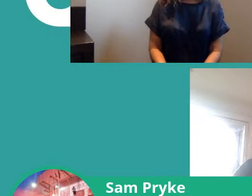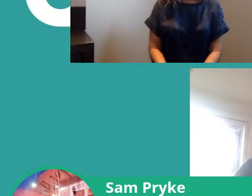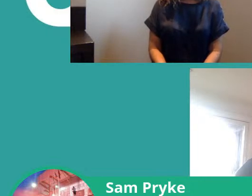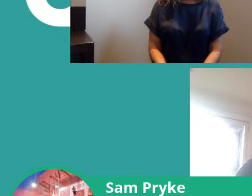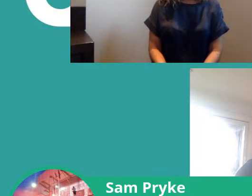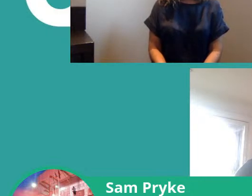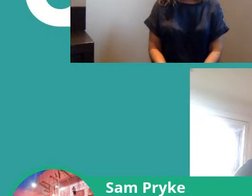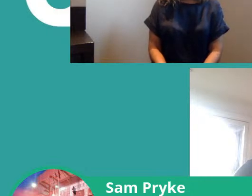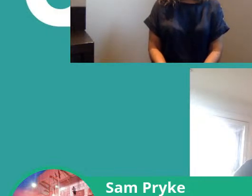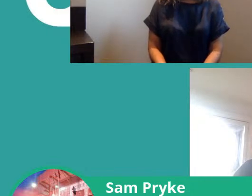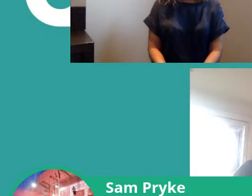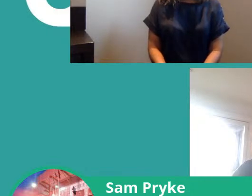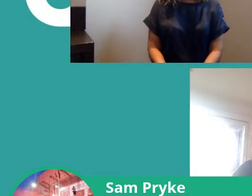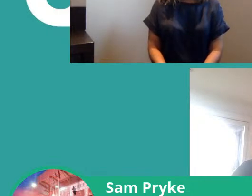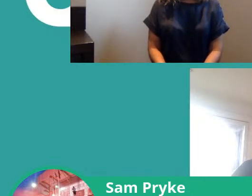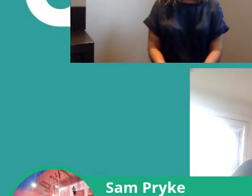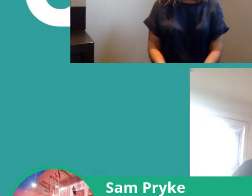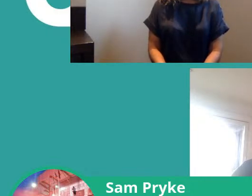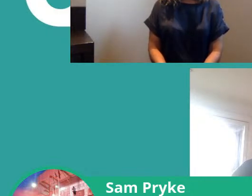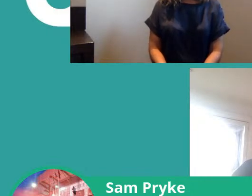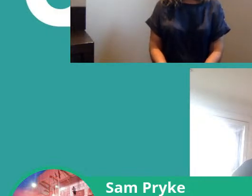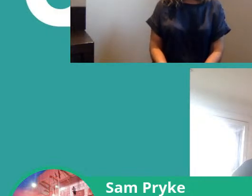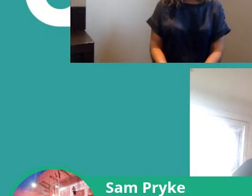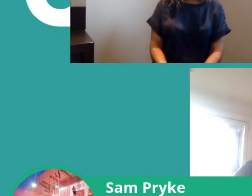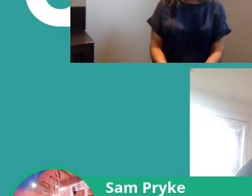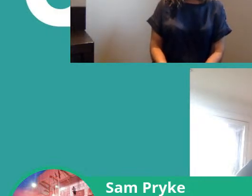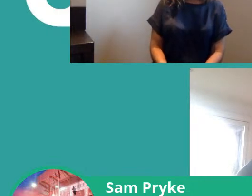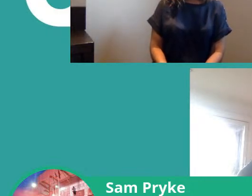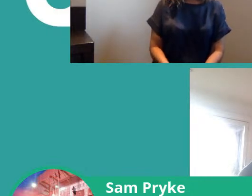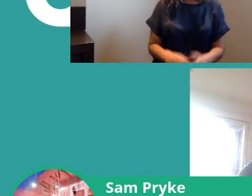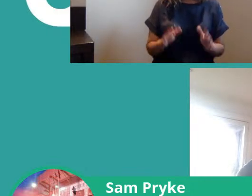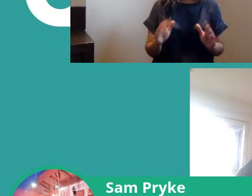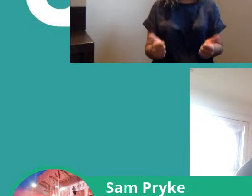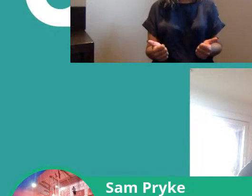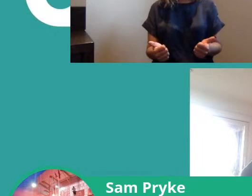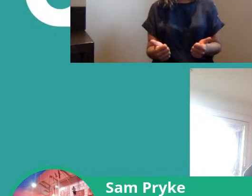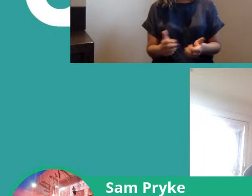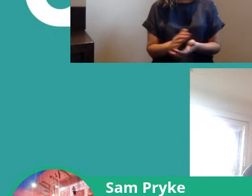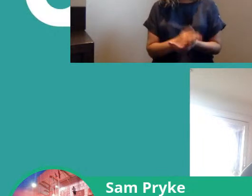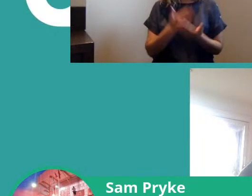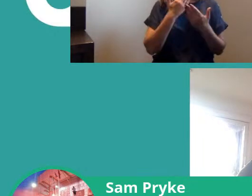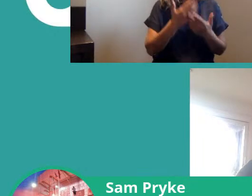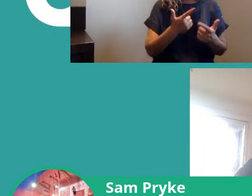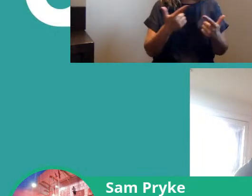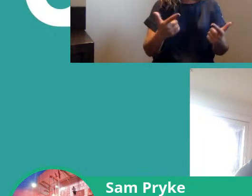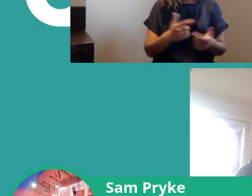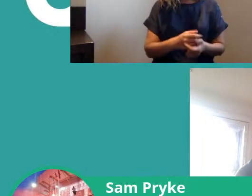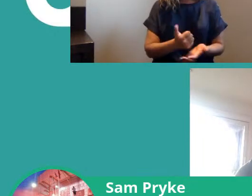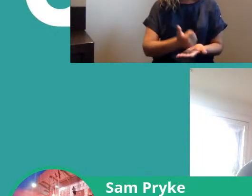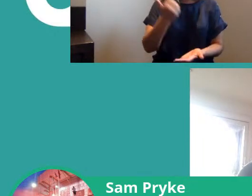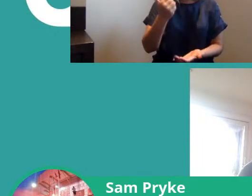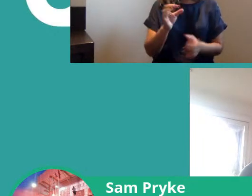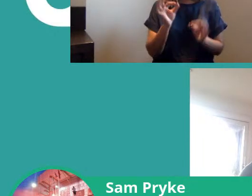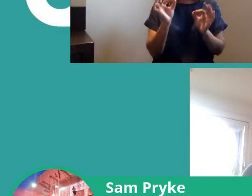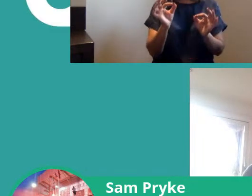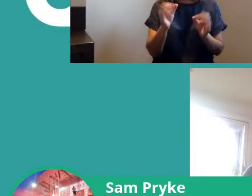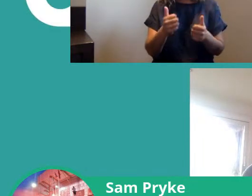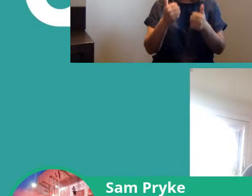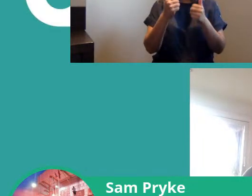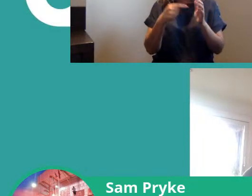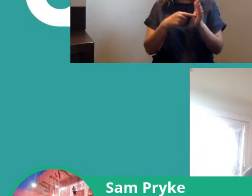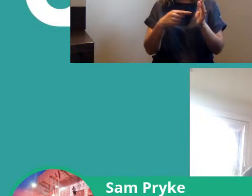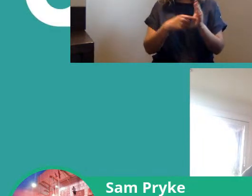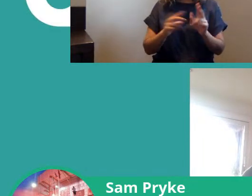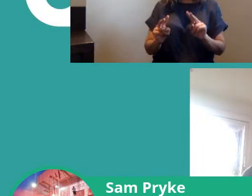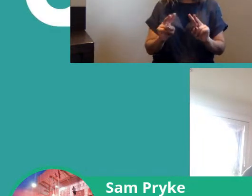I had to remember to unmute myself then it wasn't a dramatic pause um thank you Beth that's great another really really important